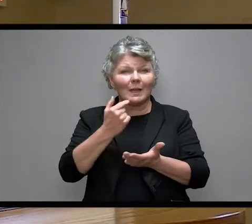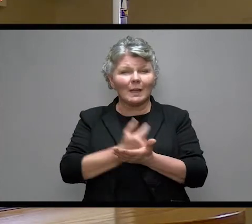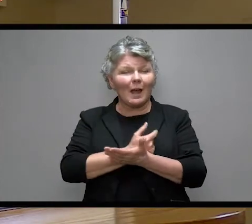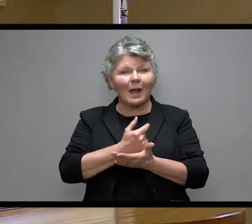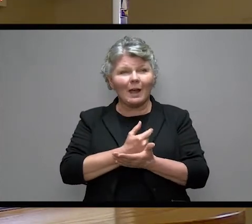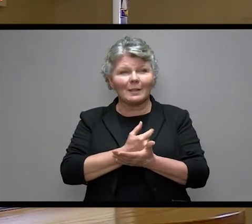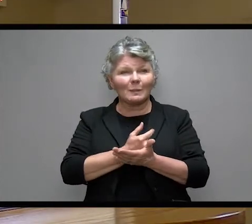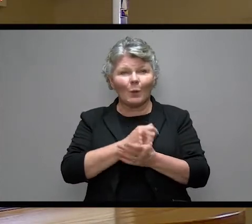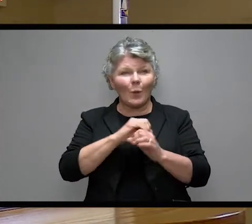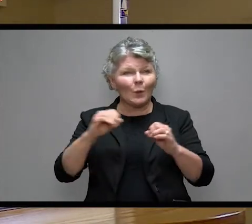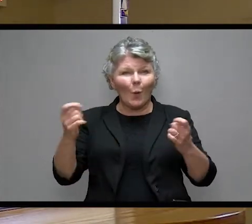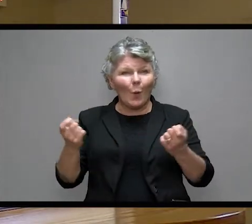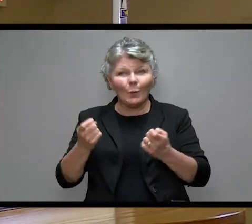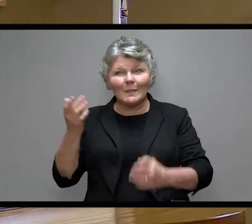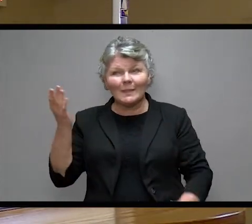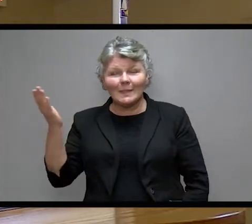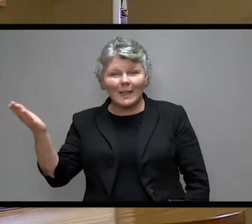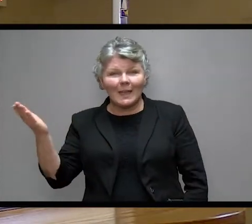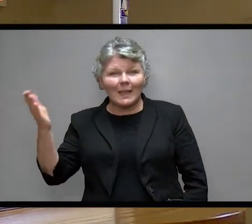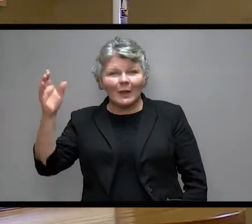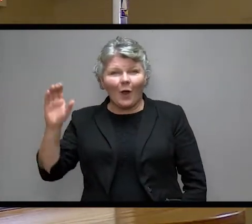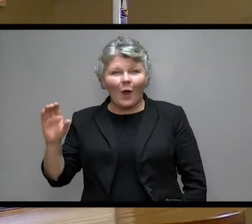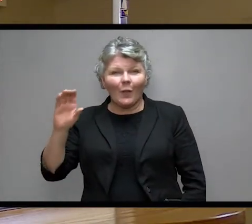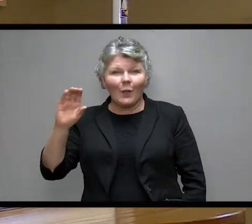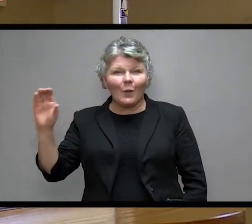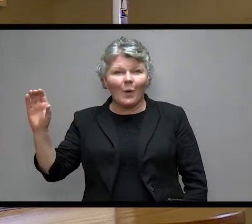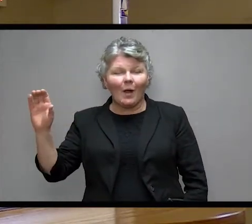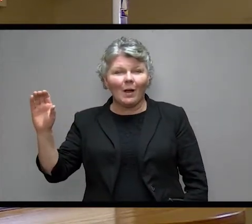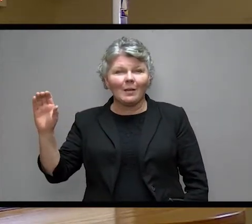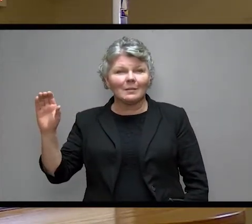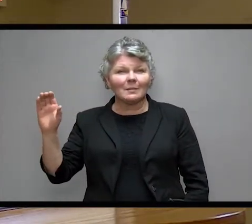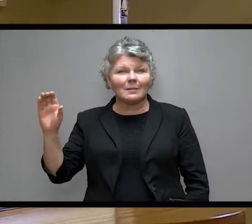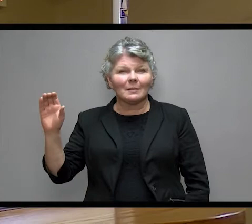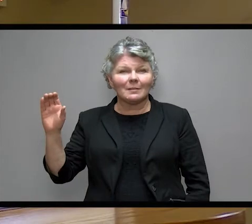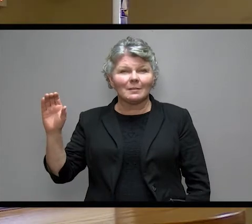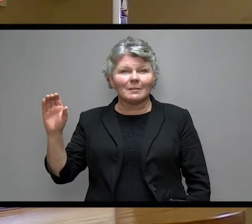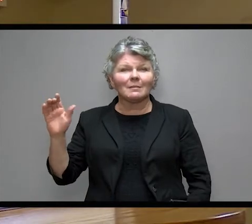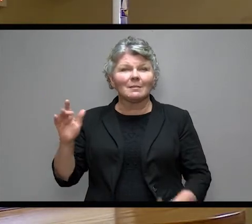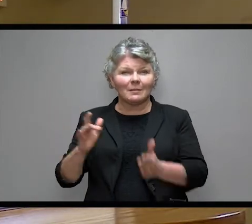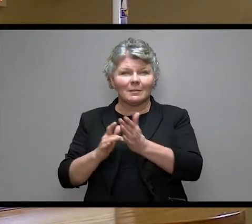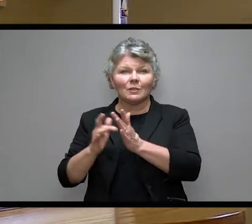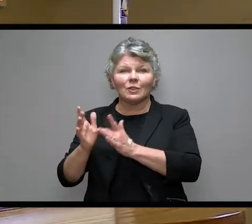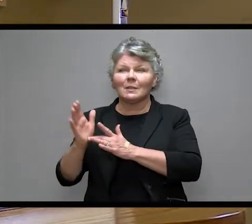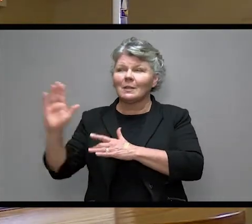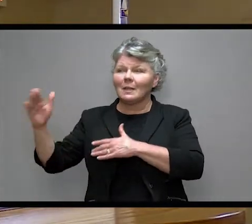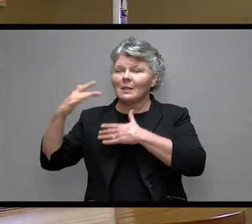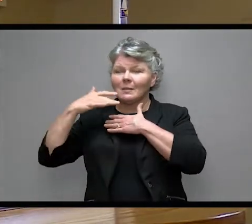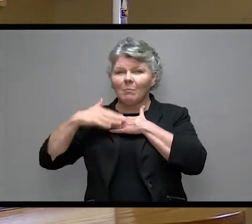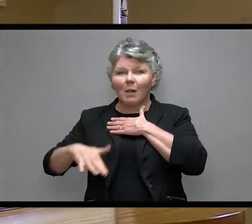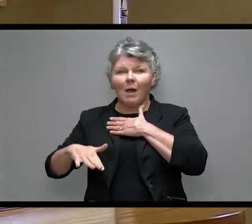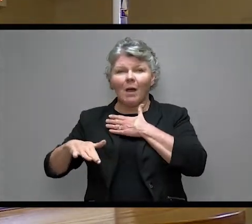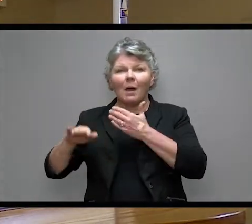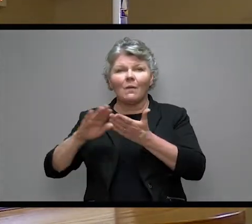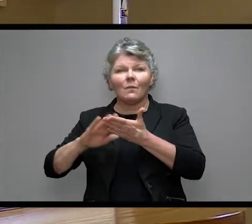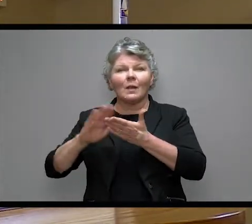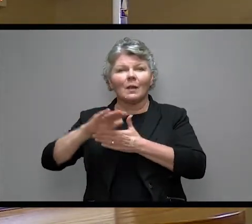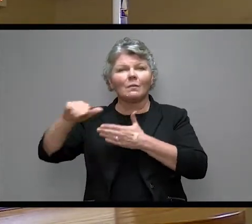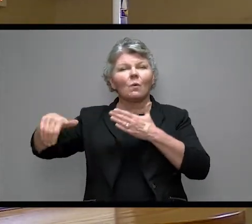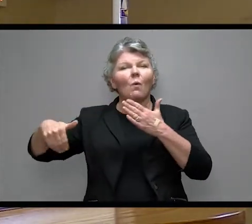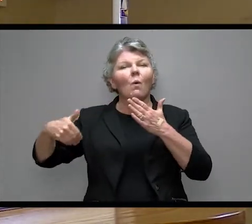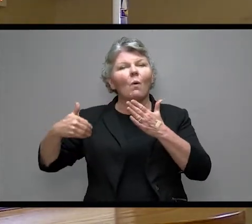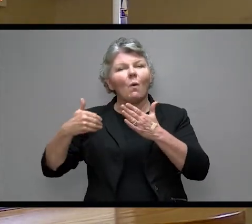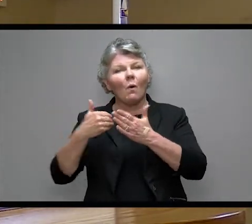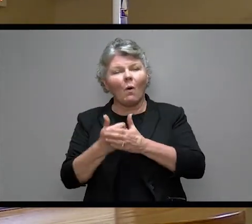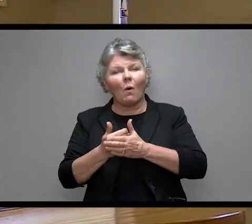no sin is beyond the price of Jesus' shed blood. All